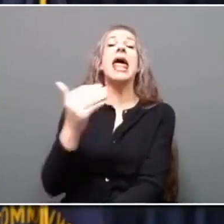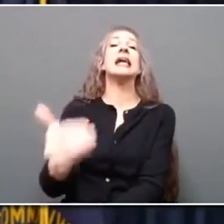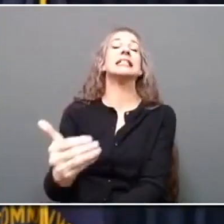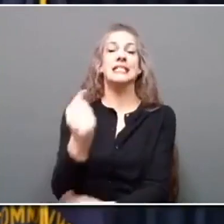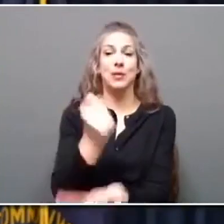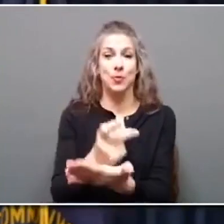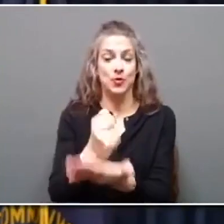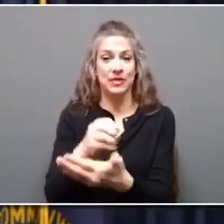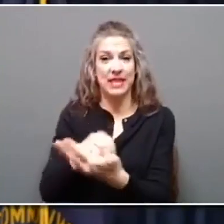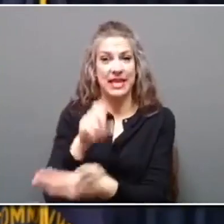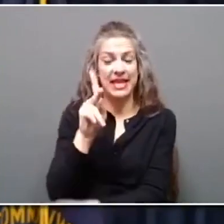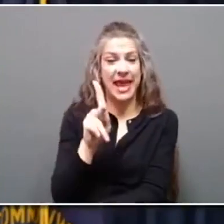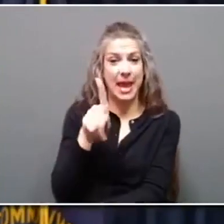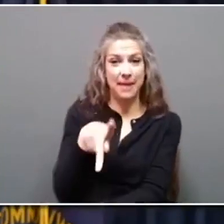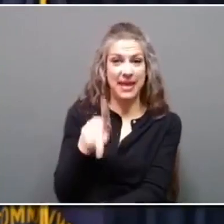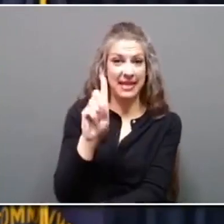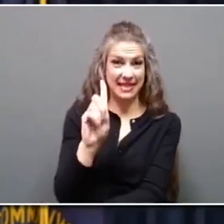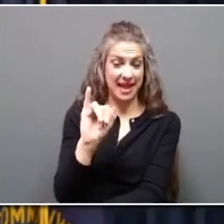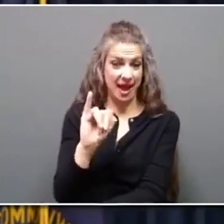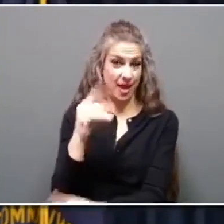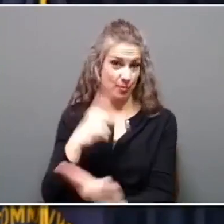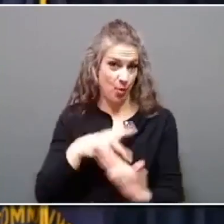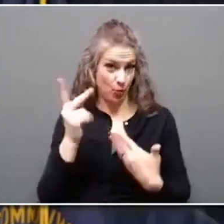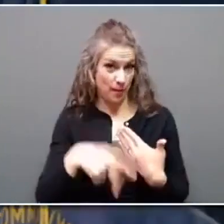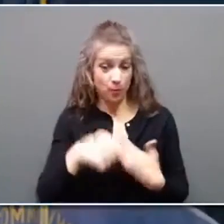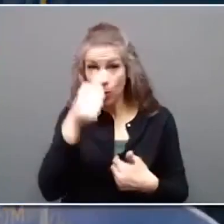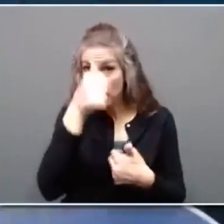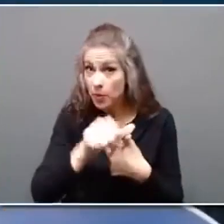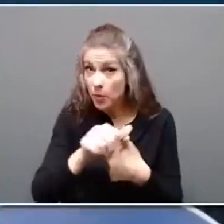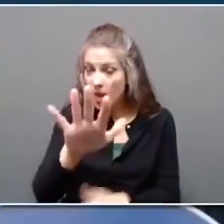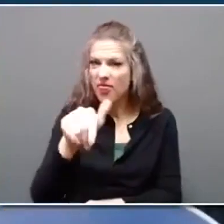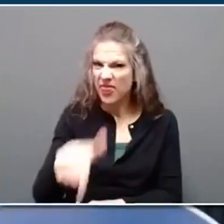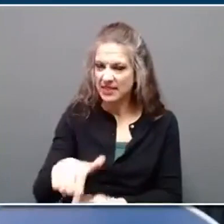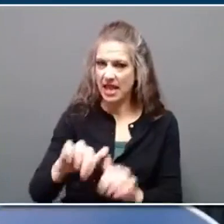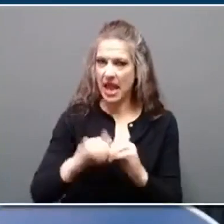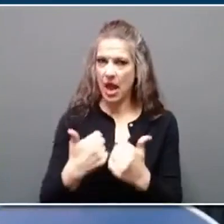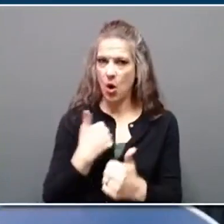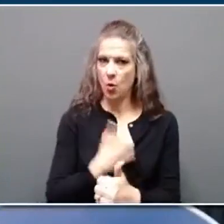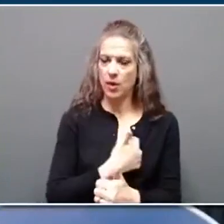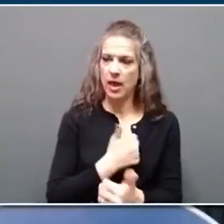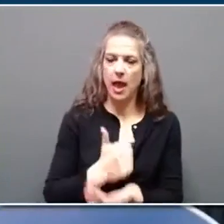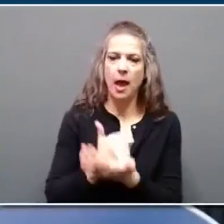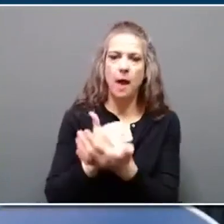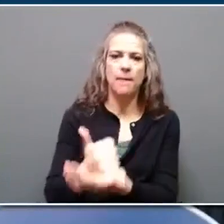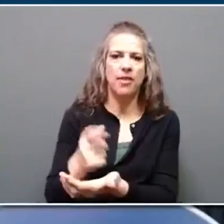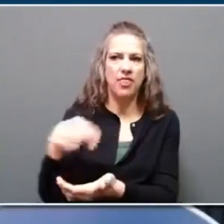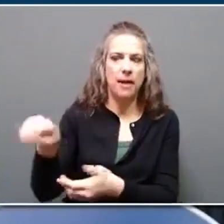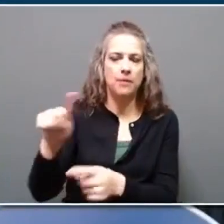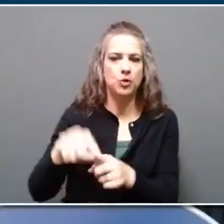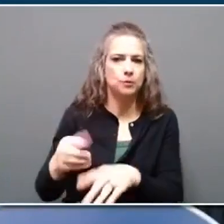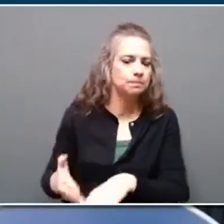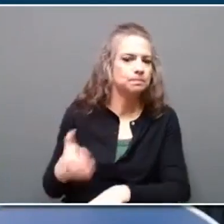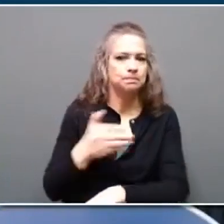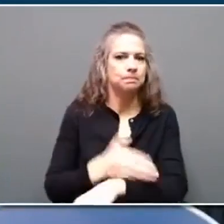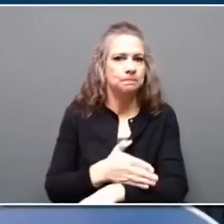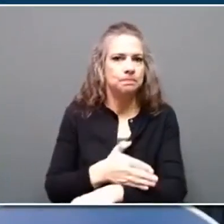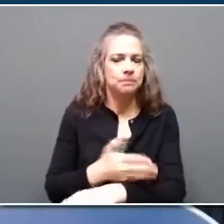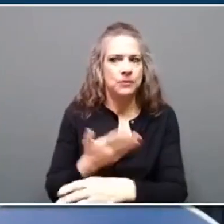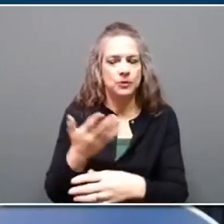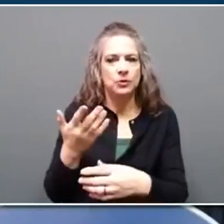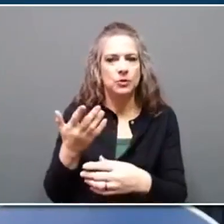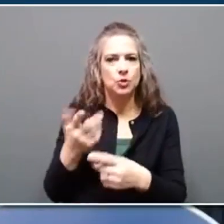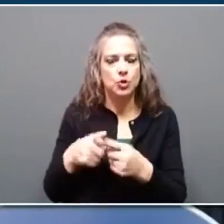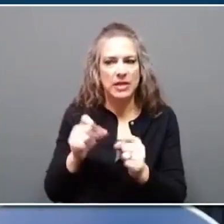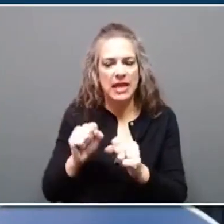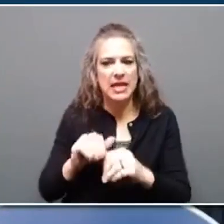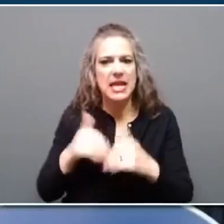KPDI program. Remember, this is how we help sites get to the next level to be build-ready and